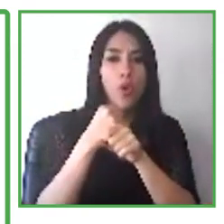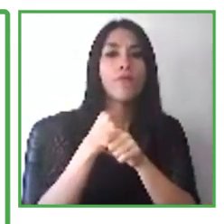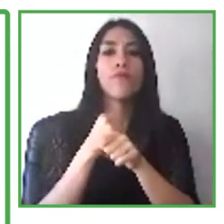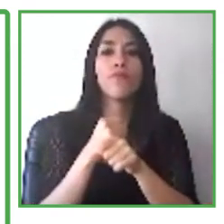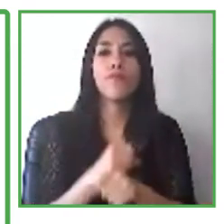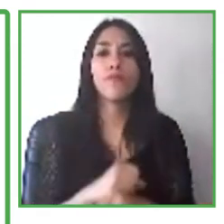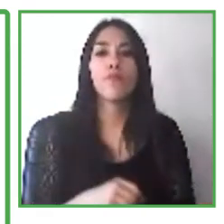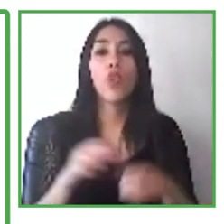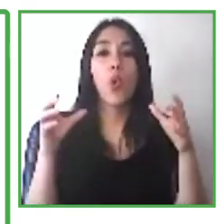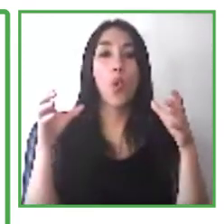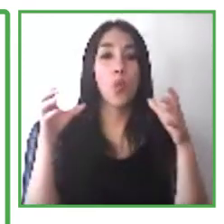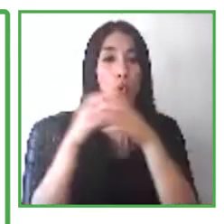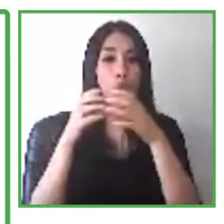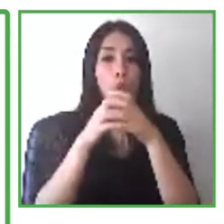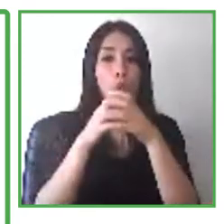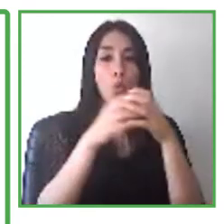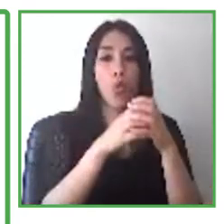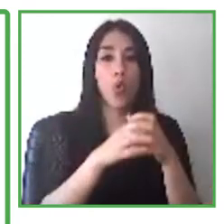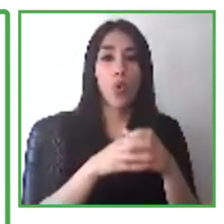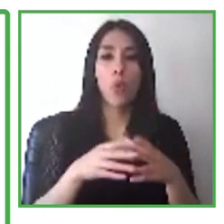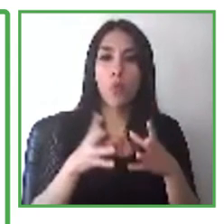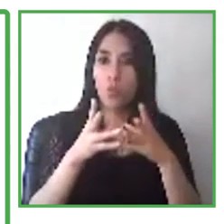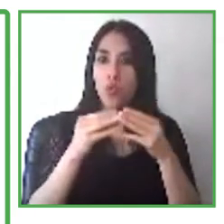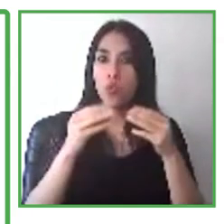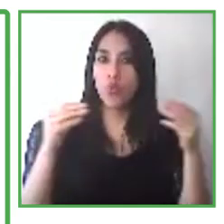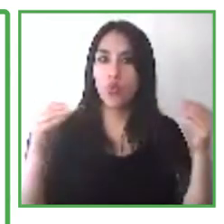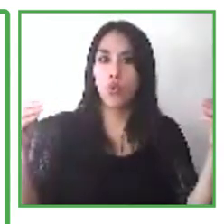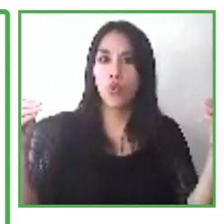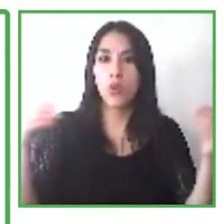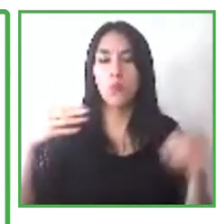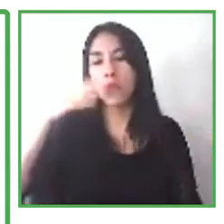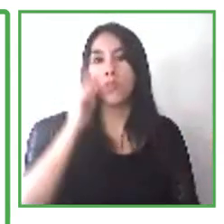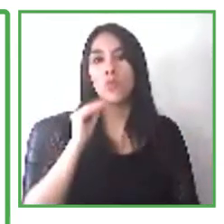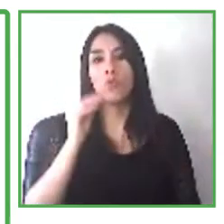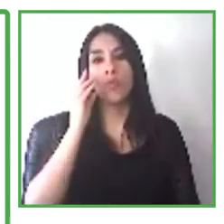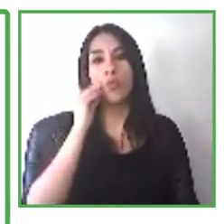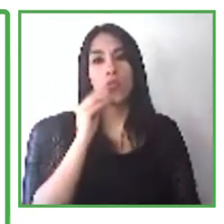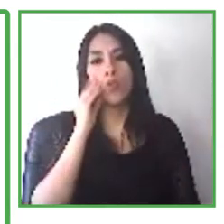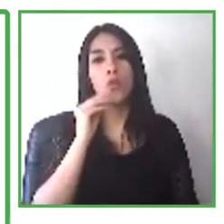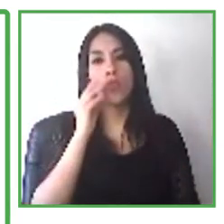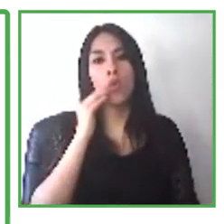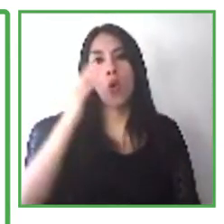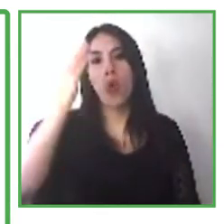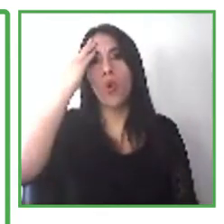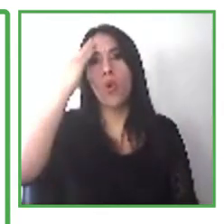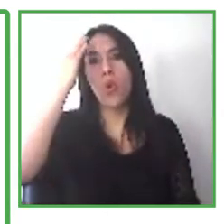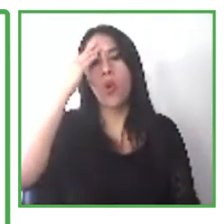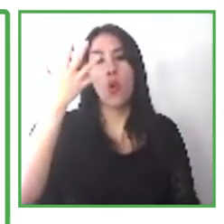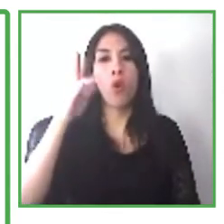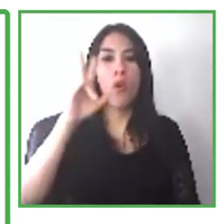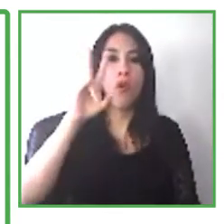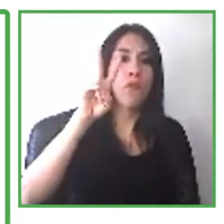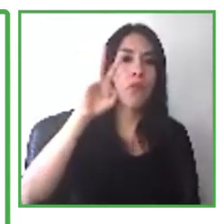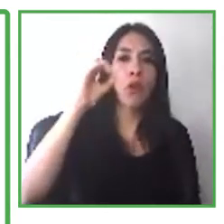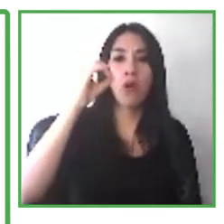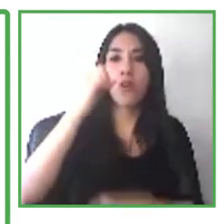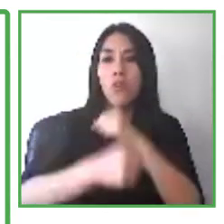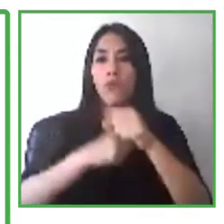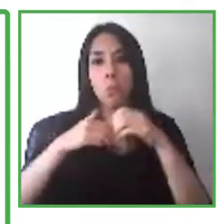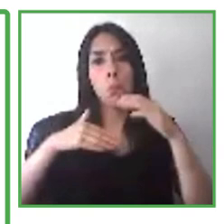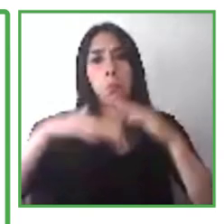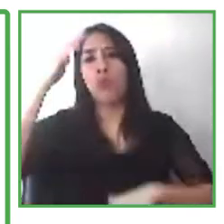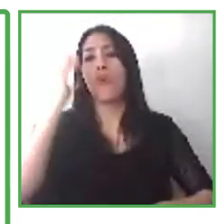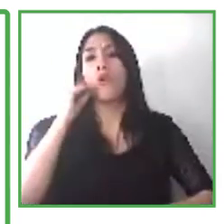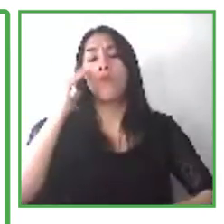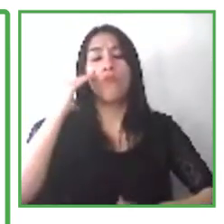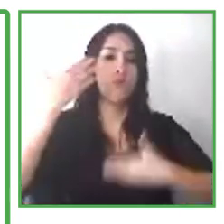50 years of experience, Cilsa. Together we join forces to work in seven cities, Buenos